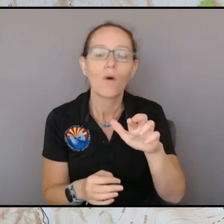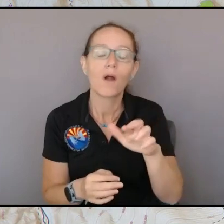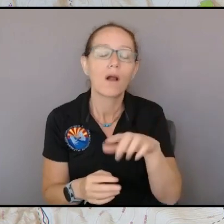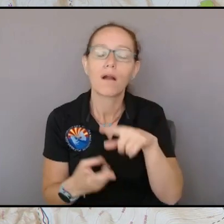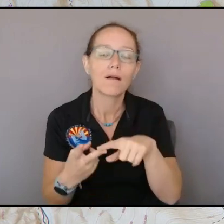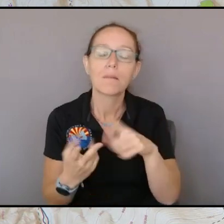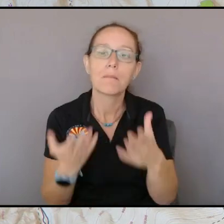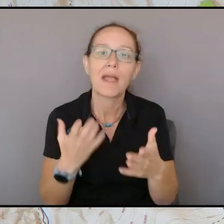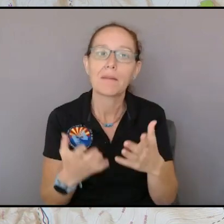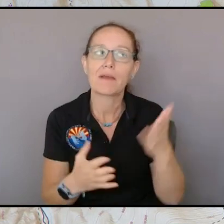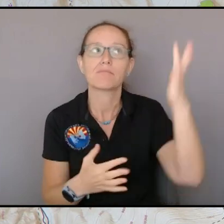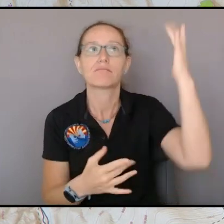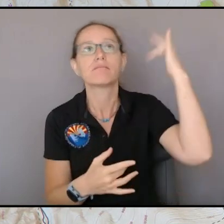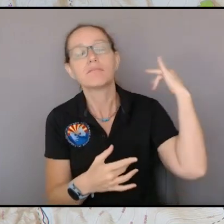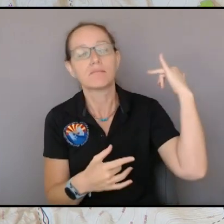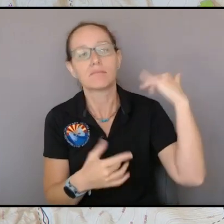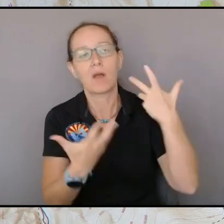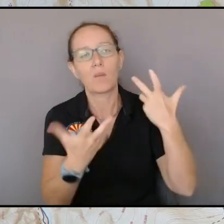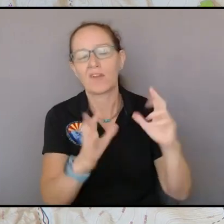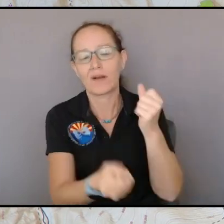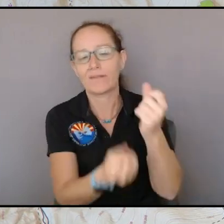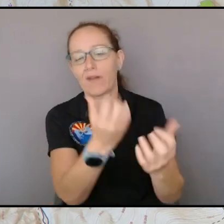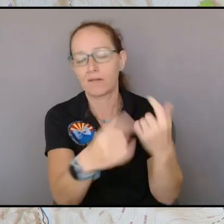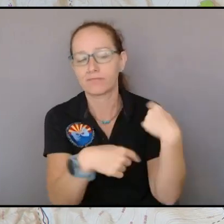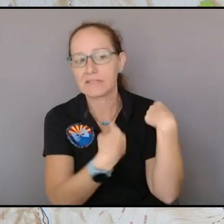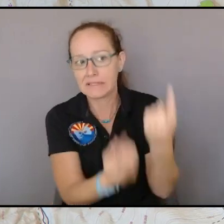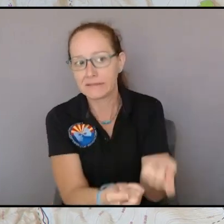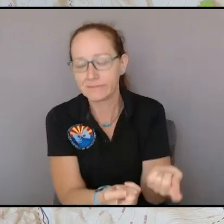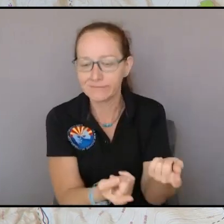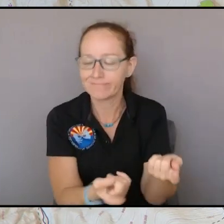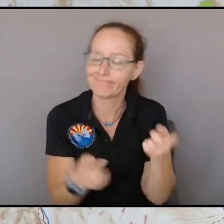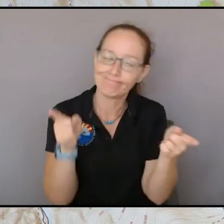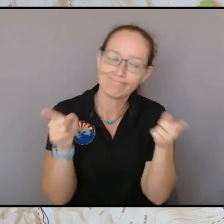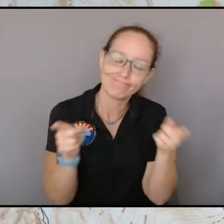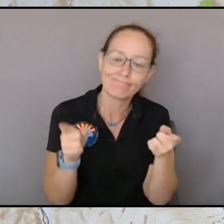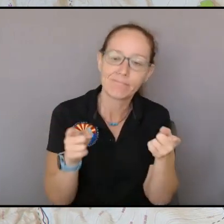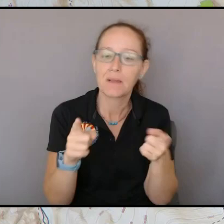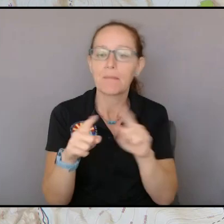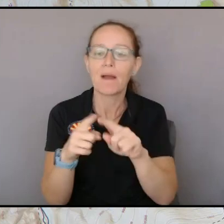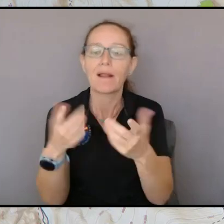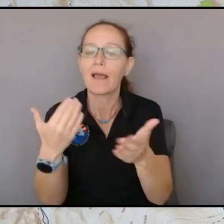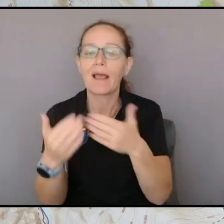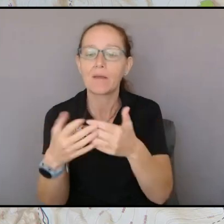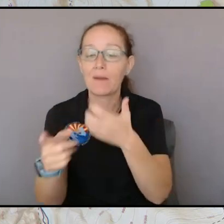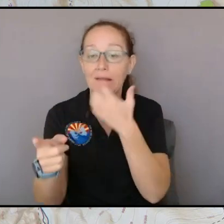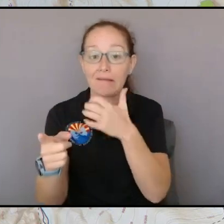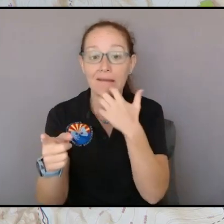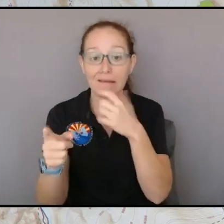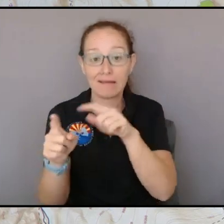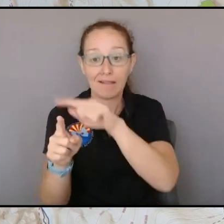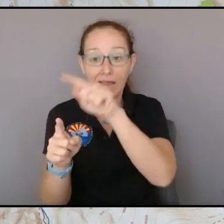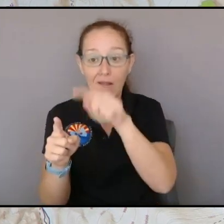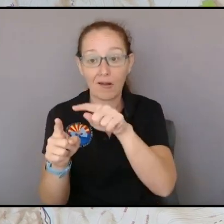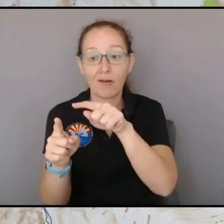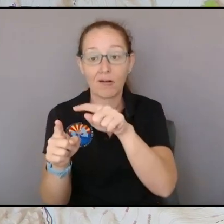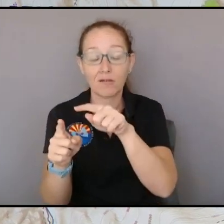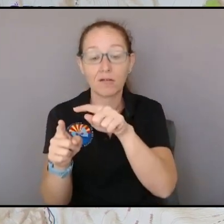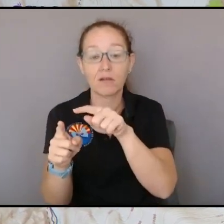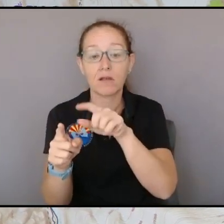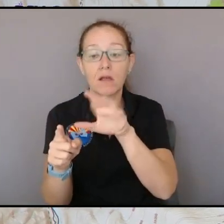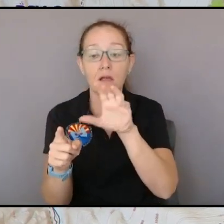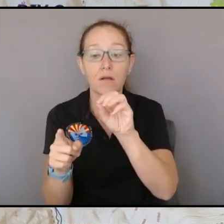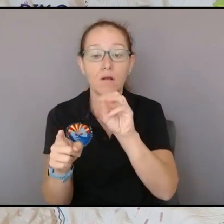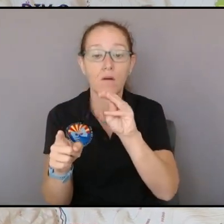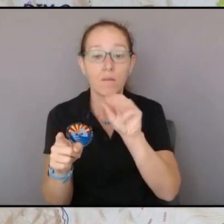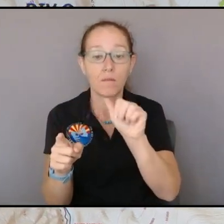perimeter was that became active became active and it ran up to the top of this ridge by camolis creek and then this I think this is there